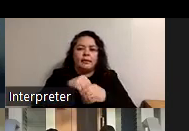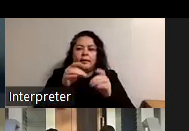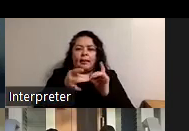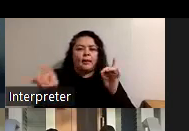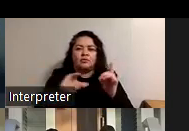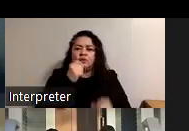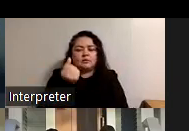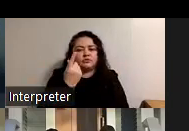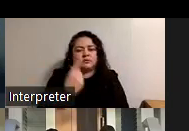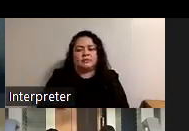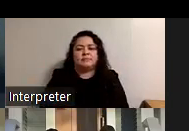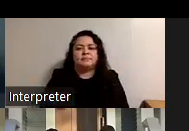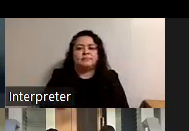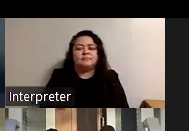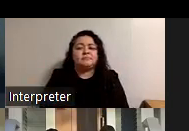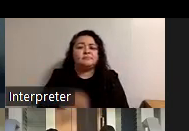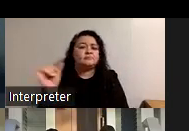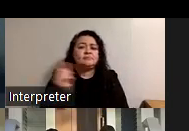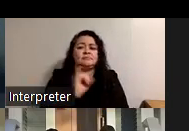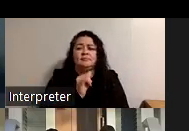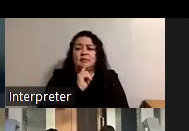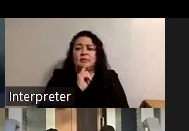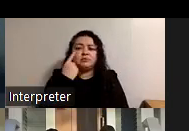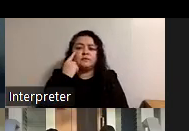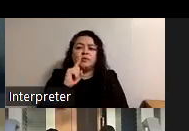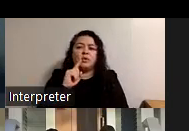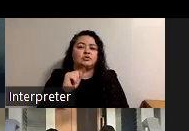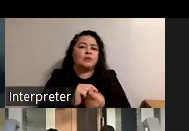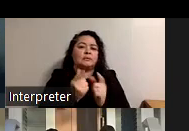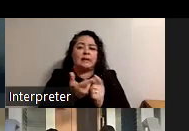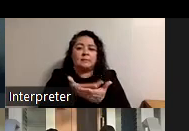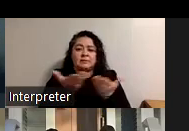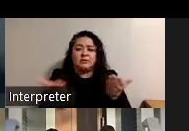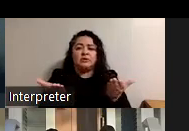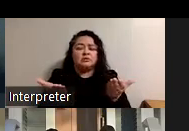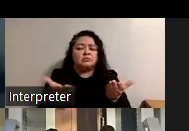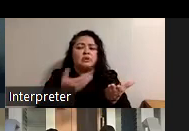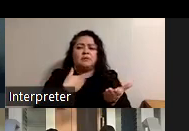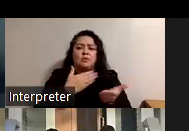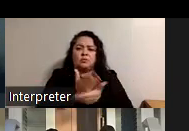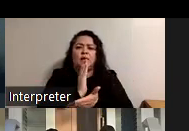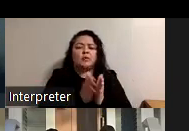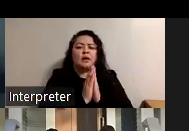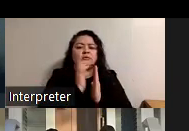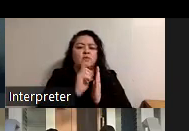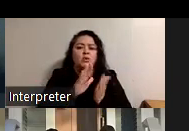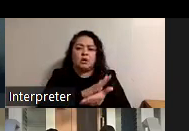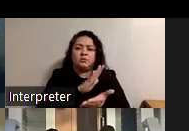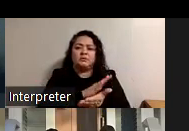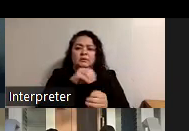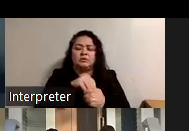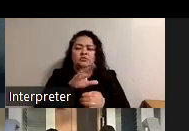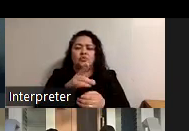and the same is true for um translated materials you have a right to ask for documentation in your native language